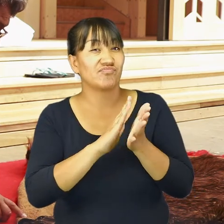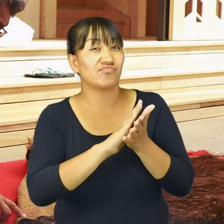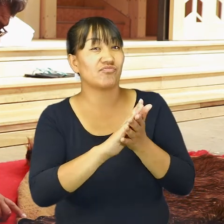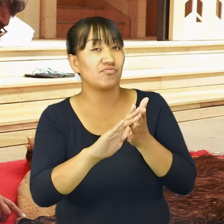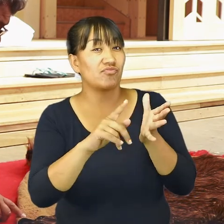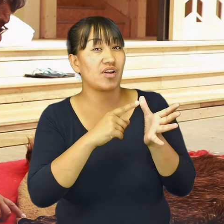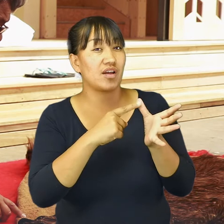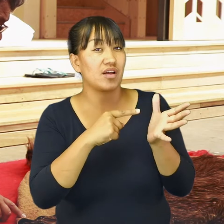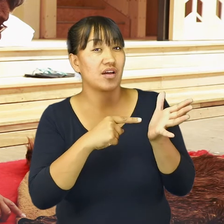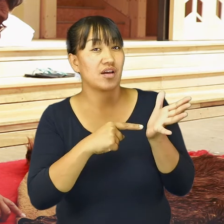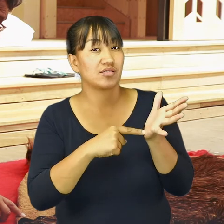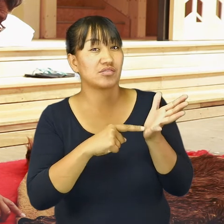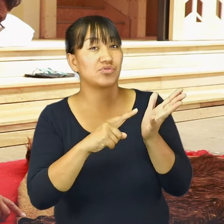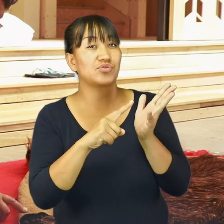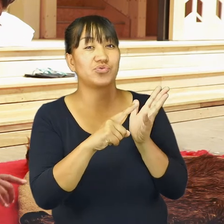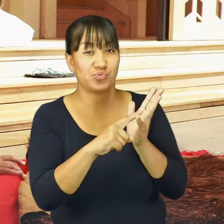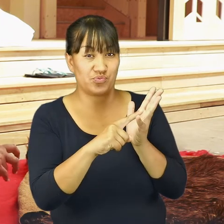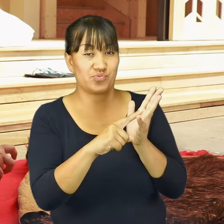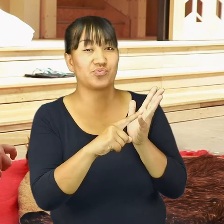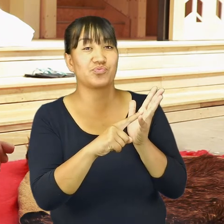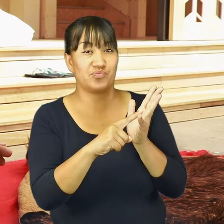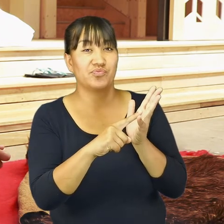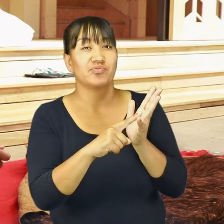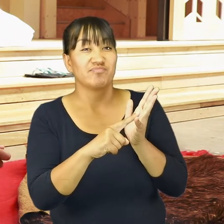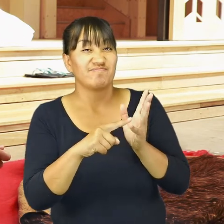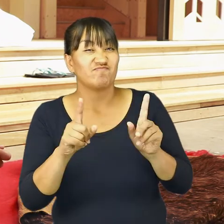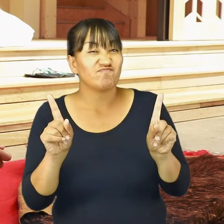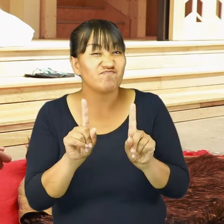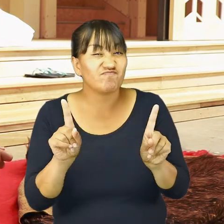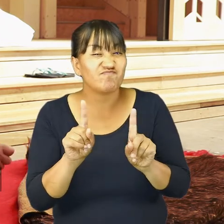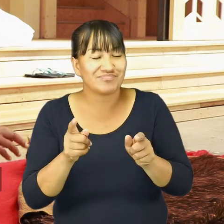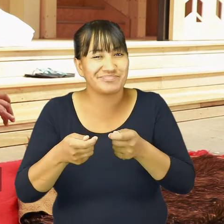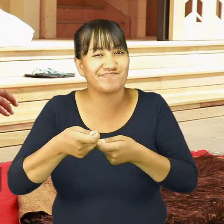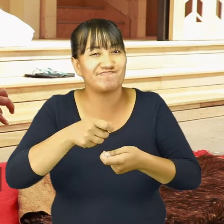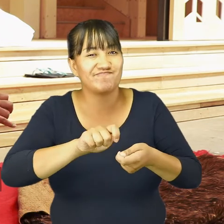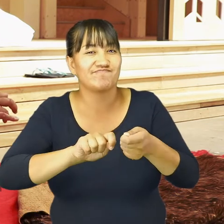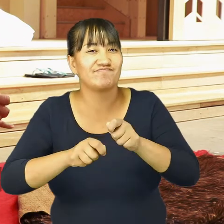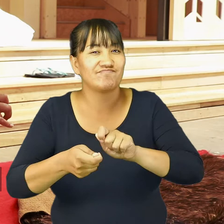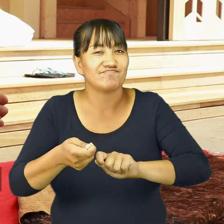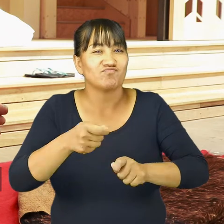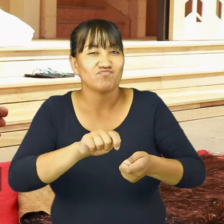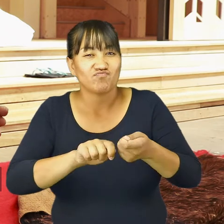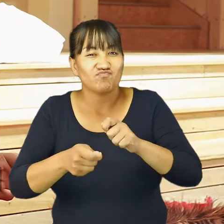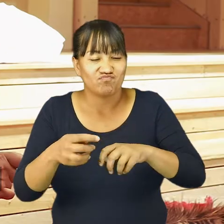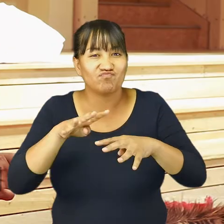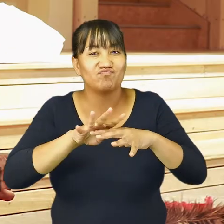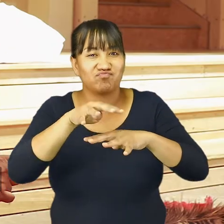And it's been what we call fatu, which is finger twining,